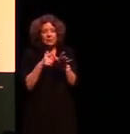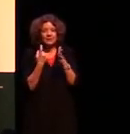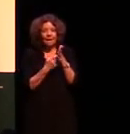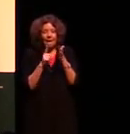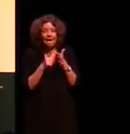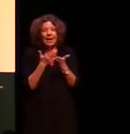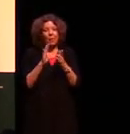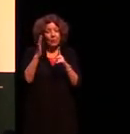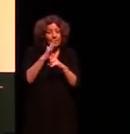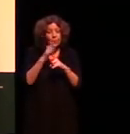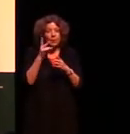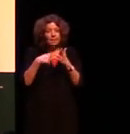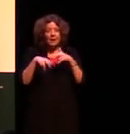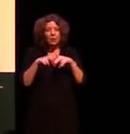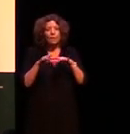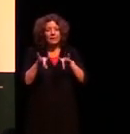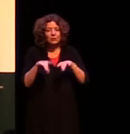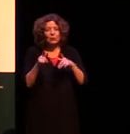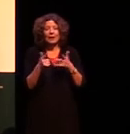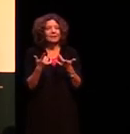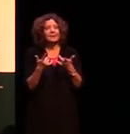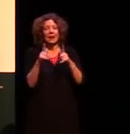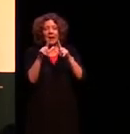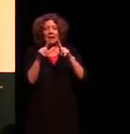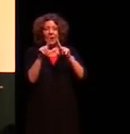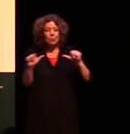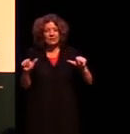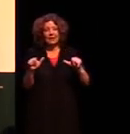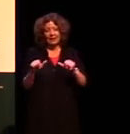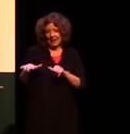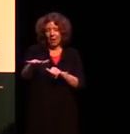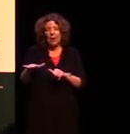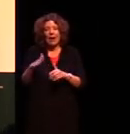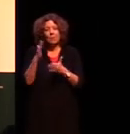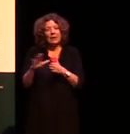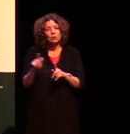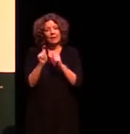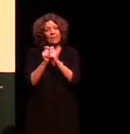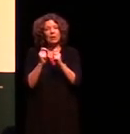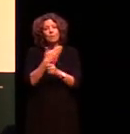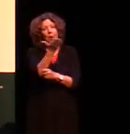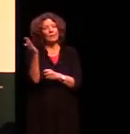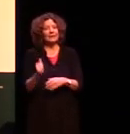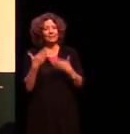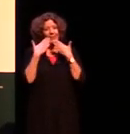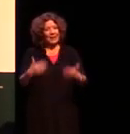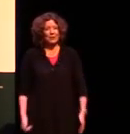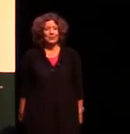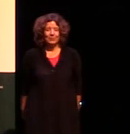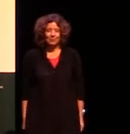they're a important part of australia's linguistic landscape and should be valued by all of us thank you